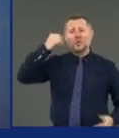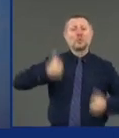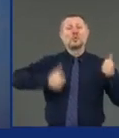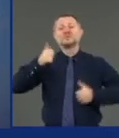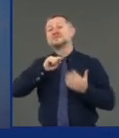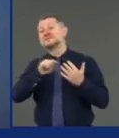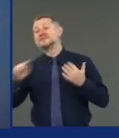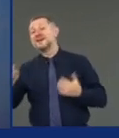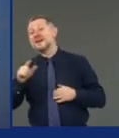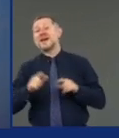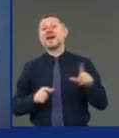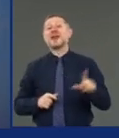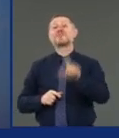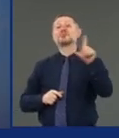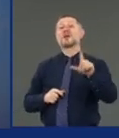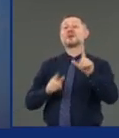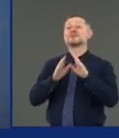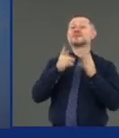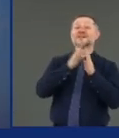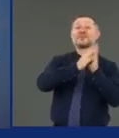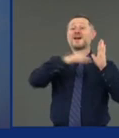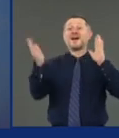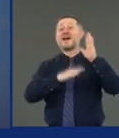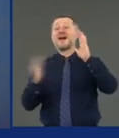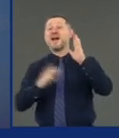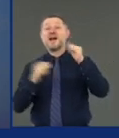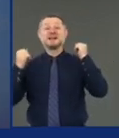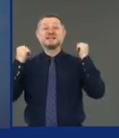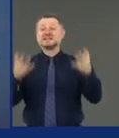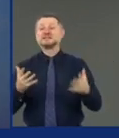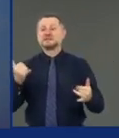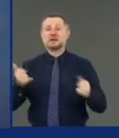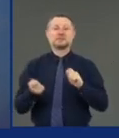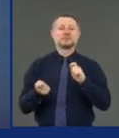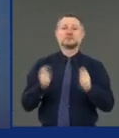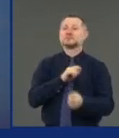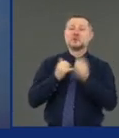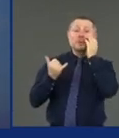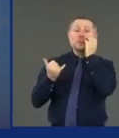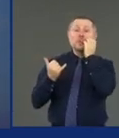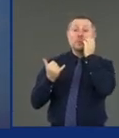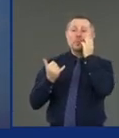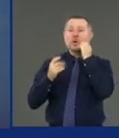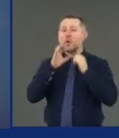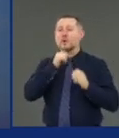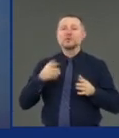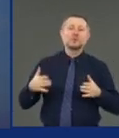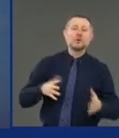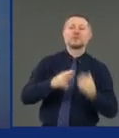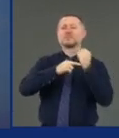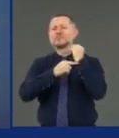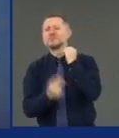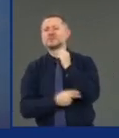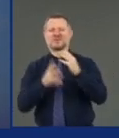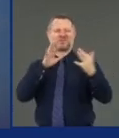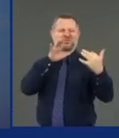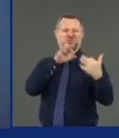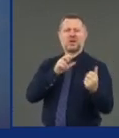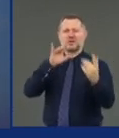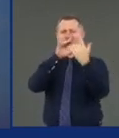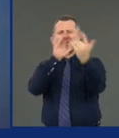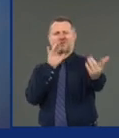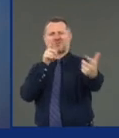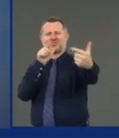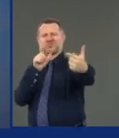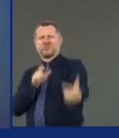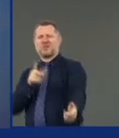on the infrastructure and the decay of our infrastructure and how many roads and bridges have to be repaired, how this